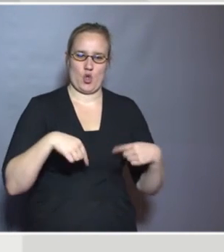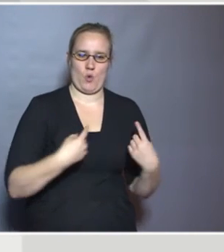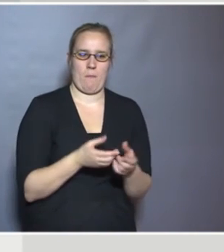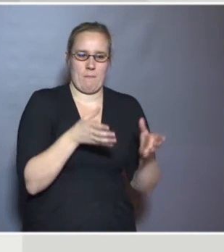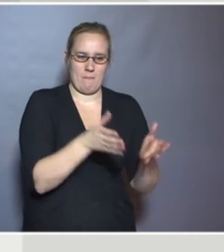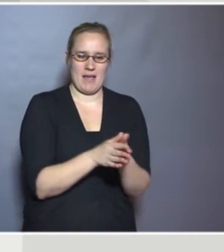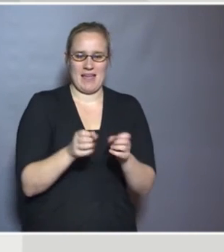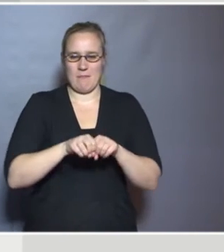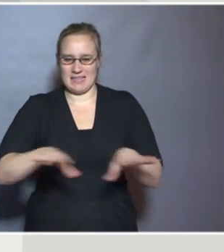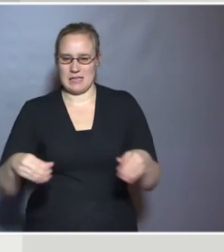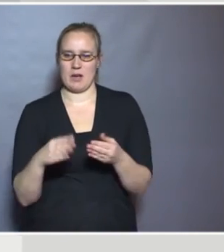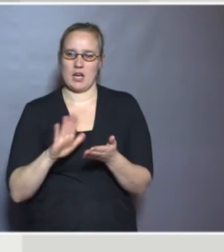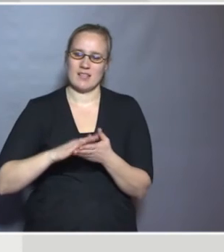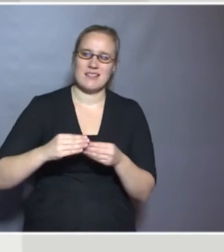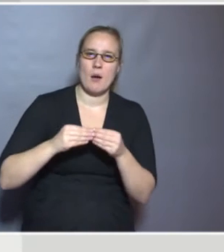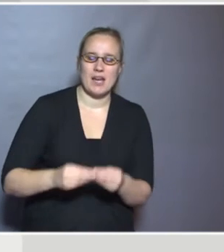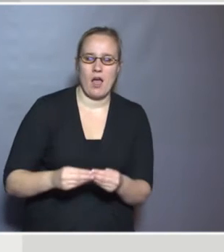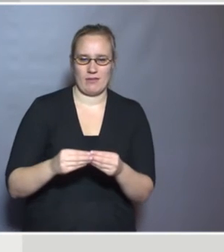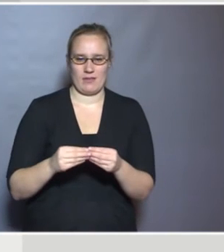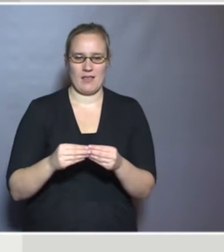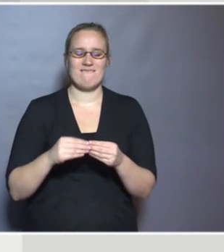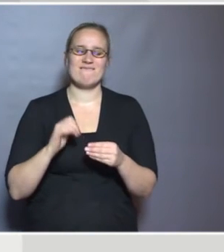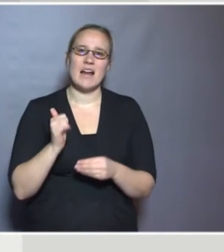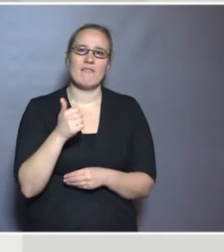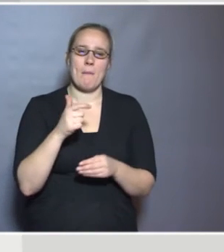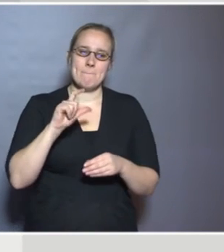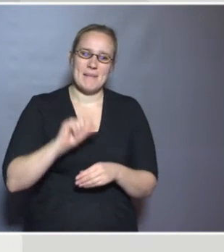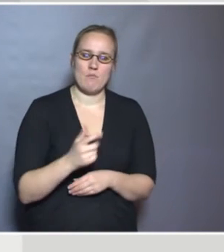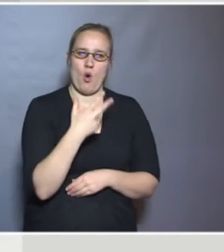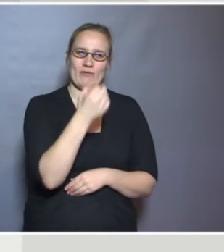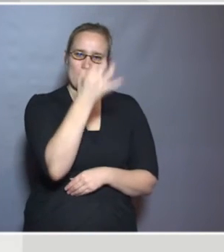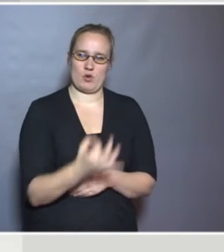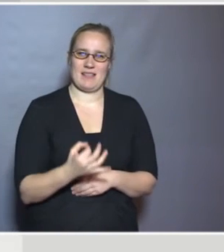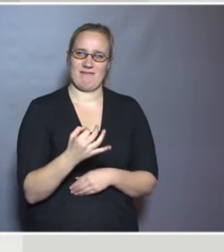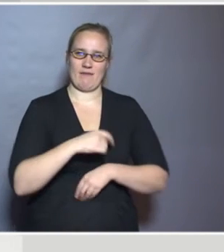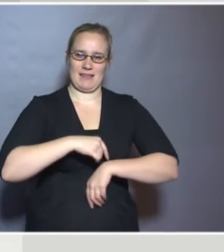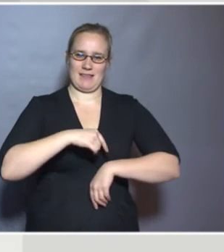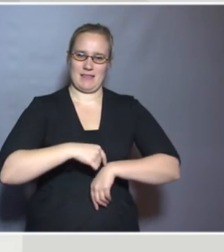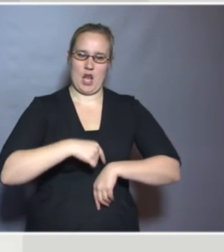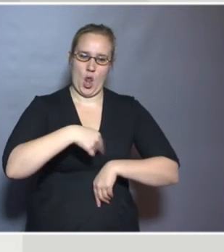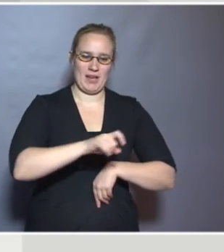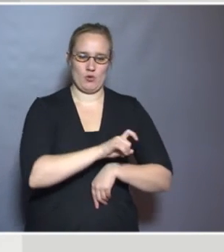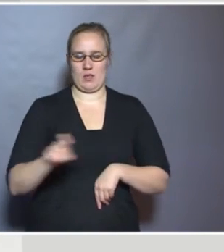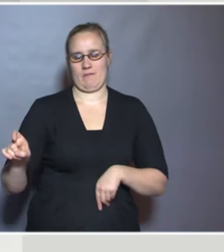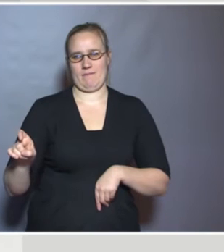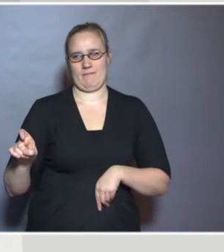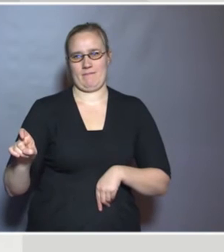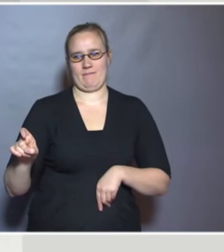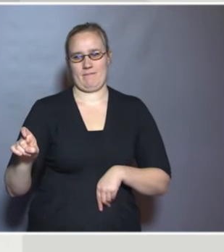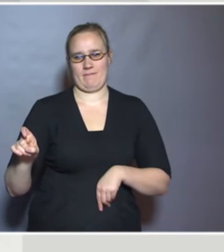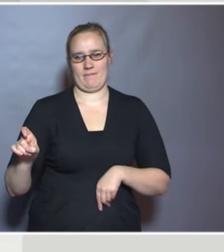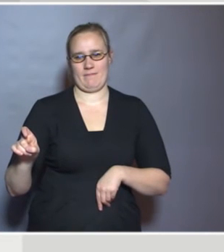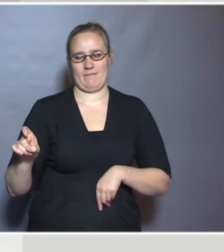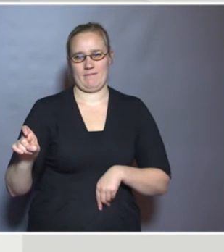their mainstream peers for at least 80% or more time of the school week. And this was considered